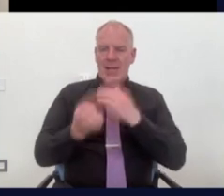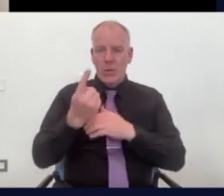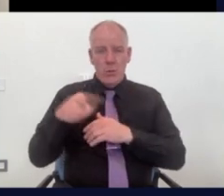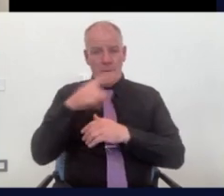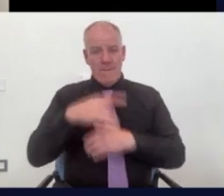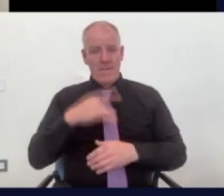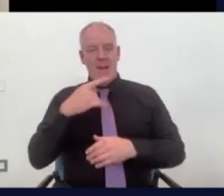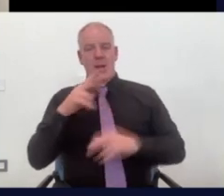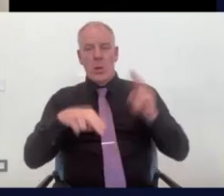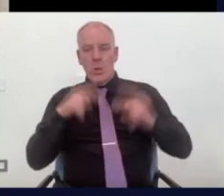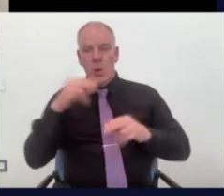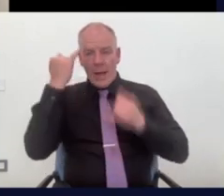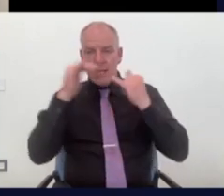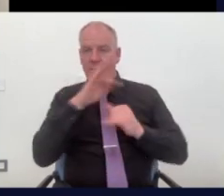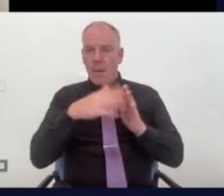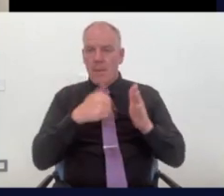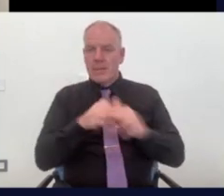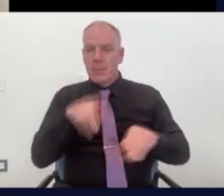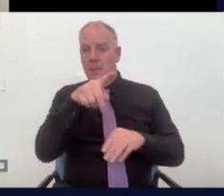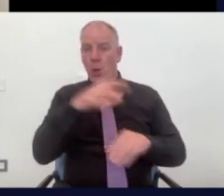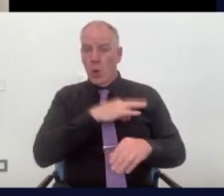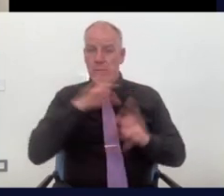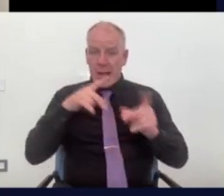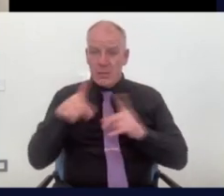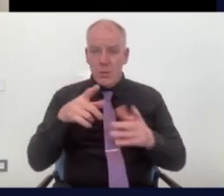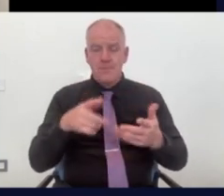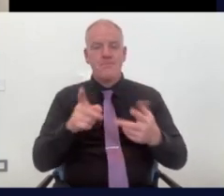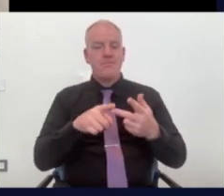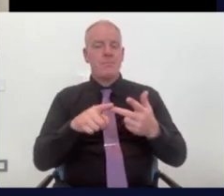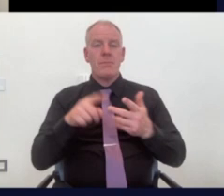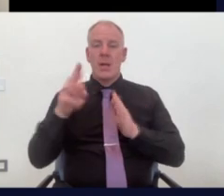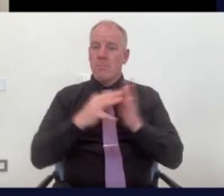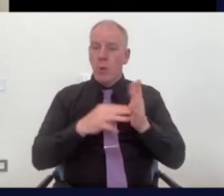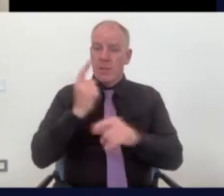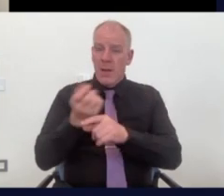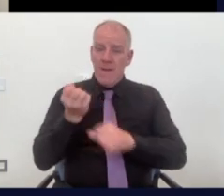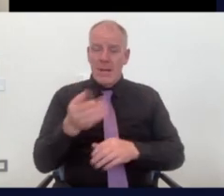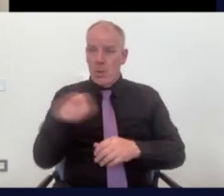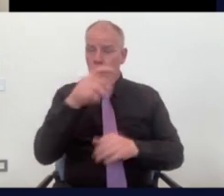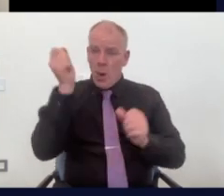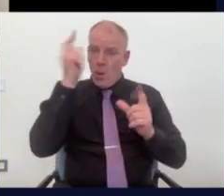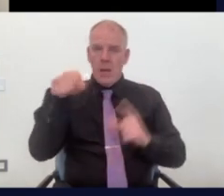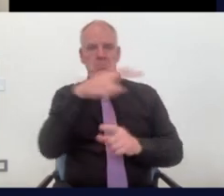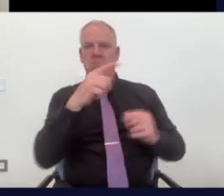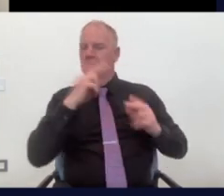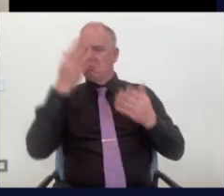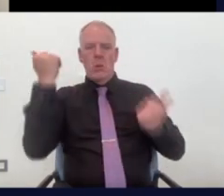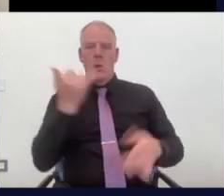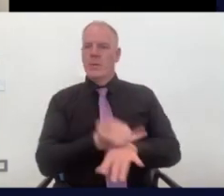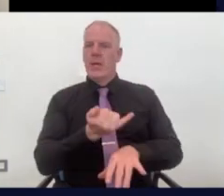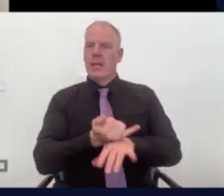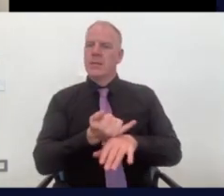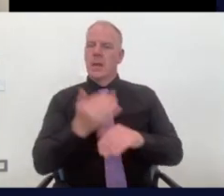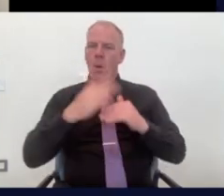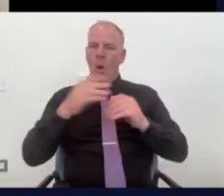ideas from the entrepreneurs are good? Are they feasible? Are there programs already out there that you're aware of that maybe people just need to know more about, which would